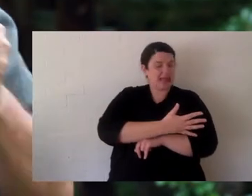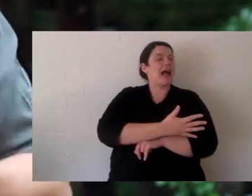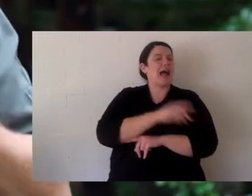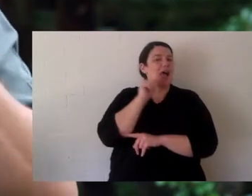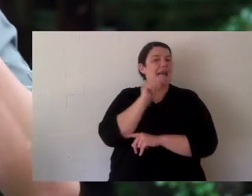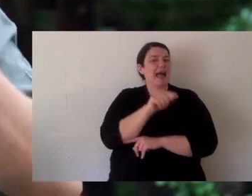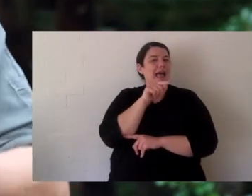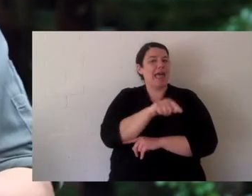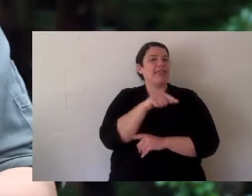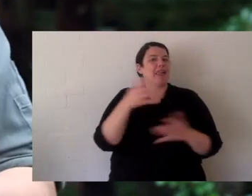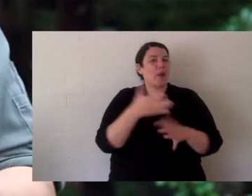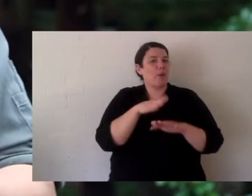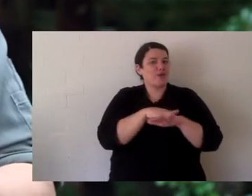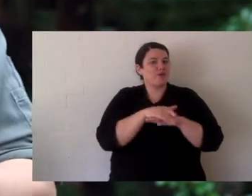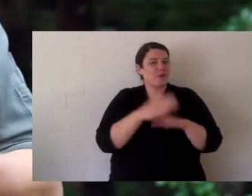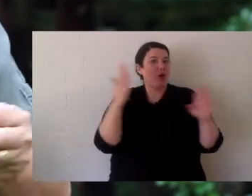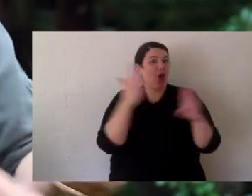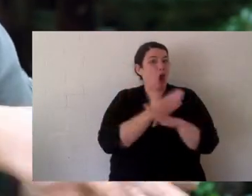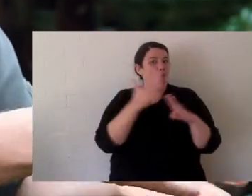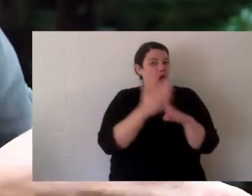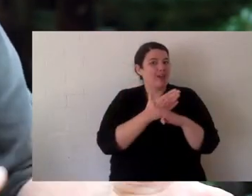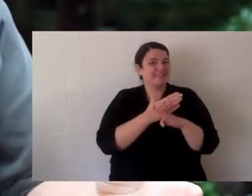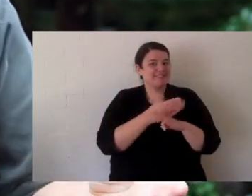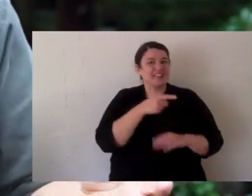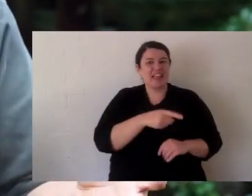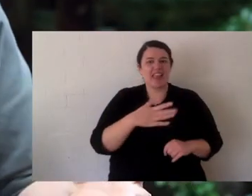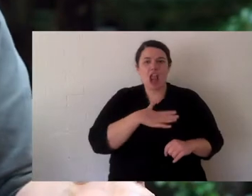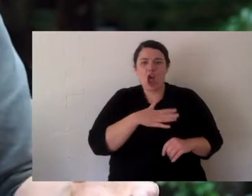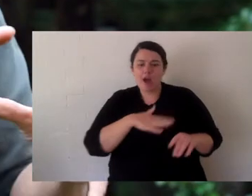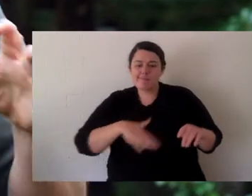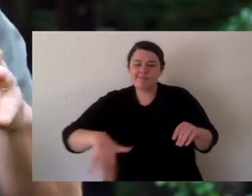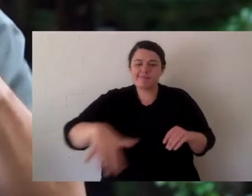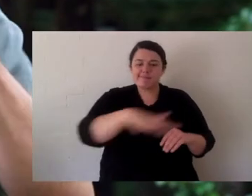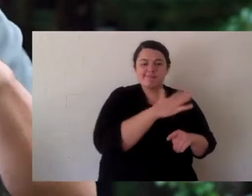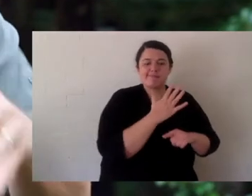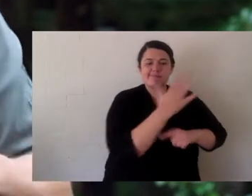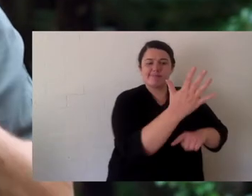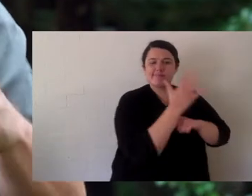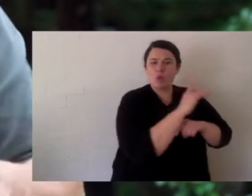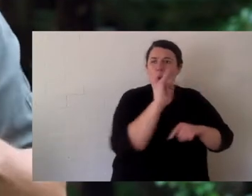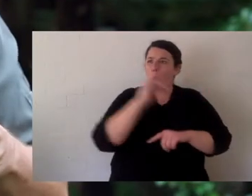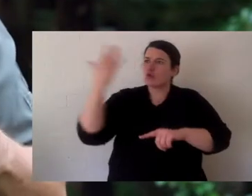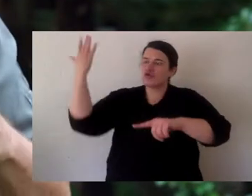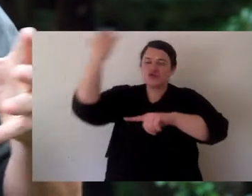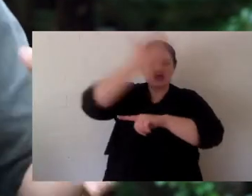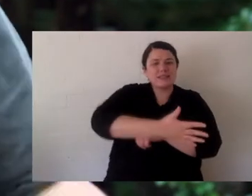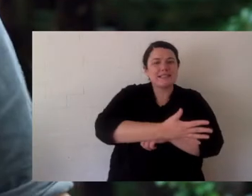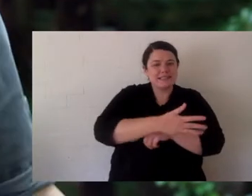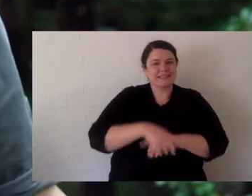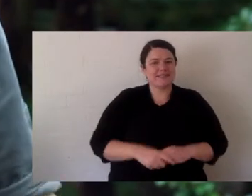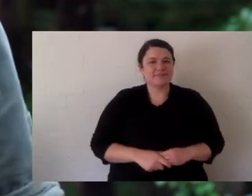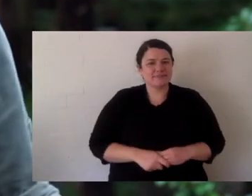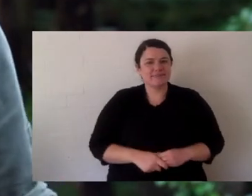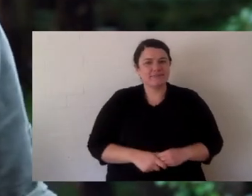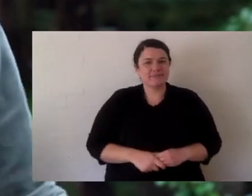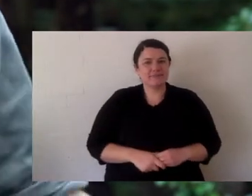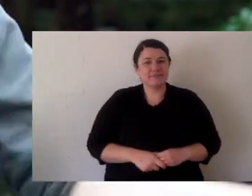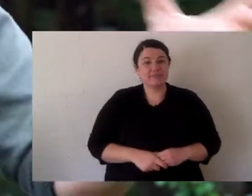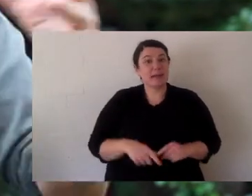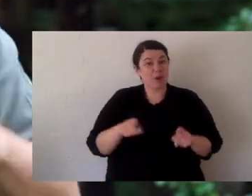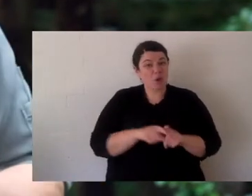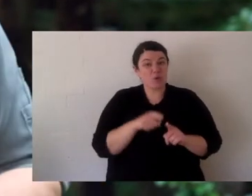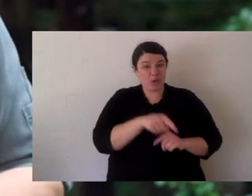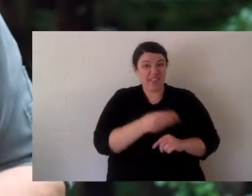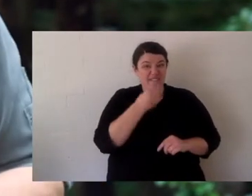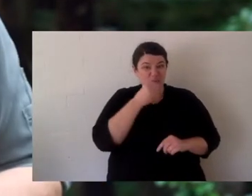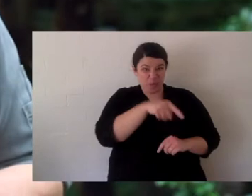always know that's where the turtles will be. So they like to hang around those trees and the stumps and the logs underwater but that's also where